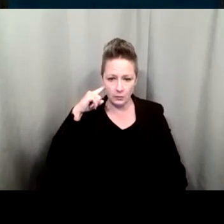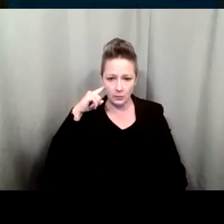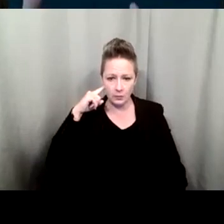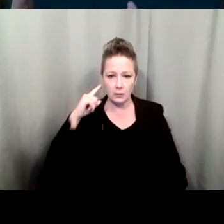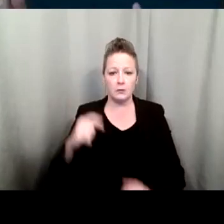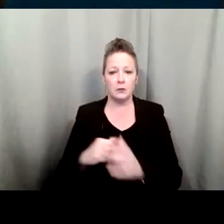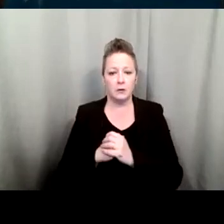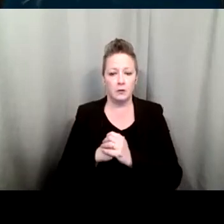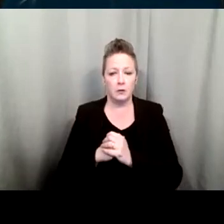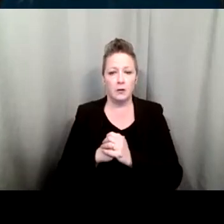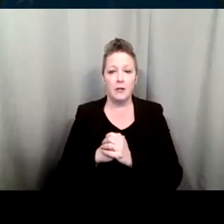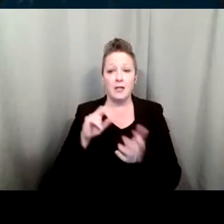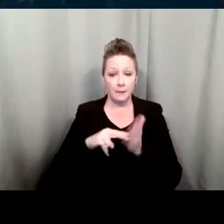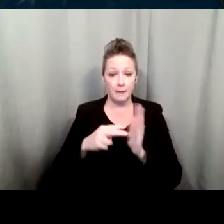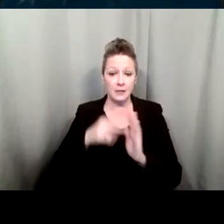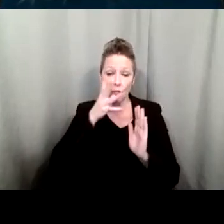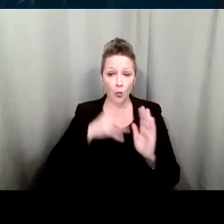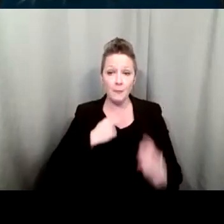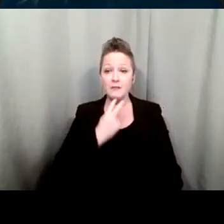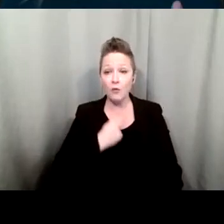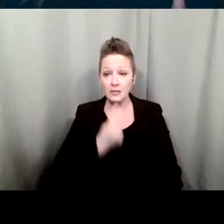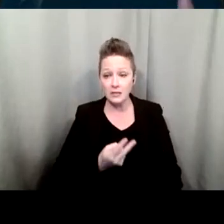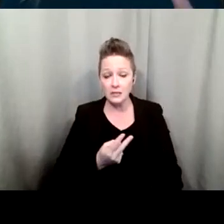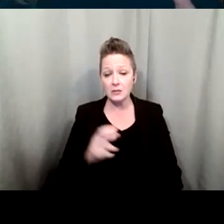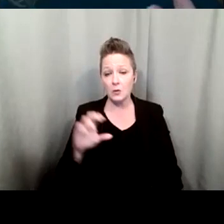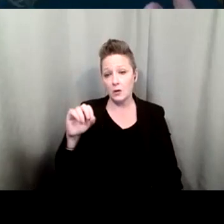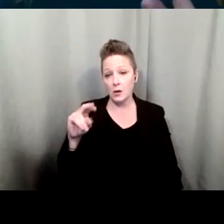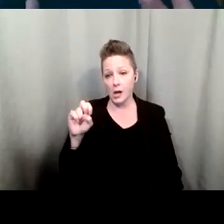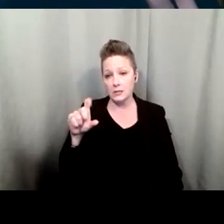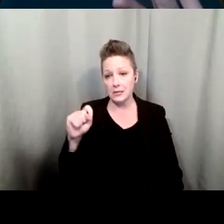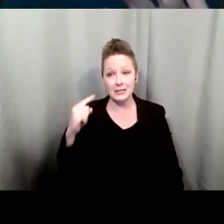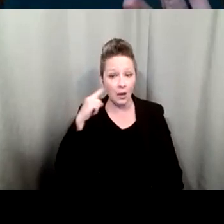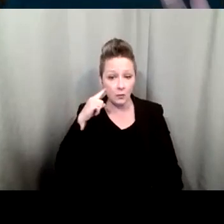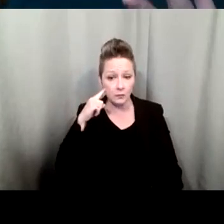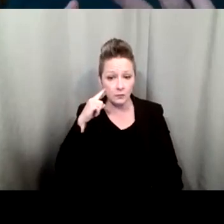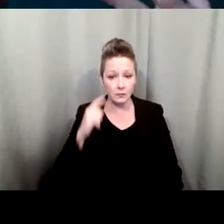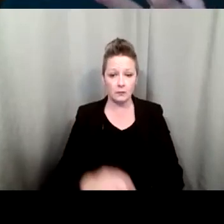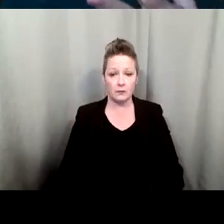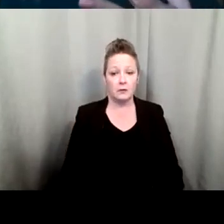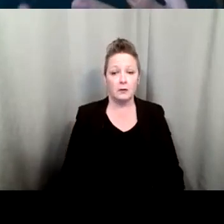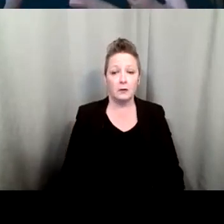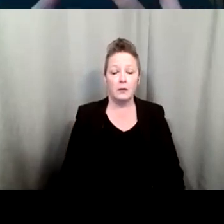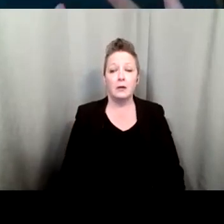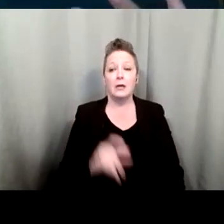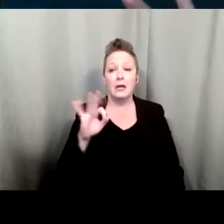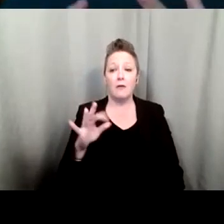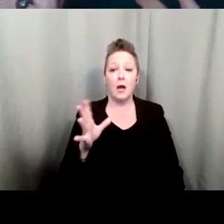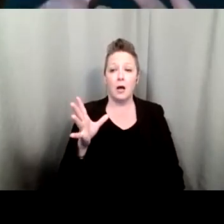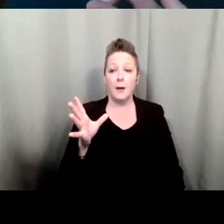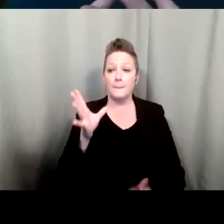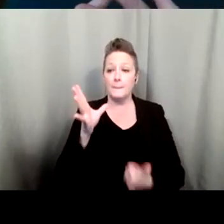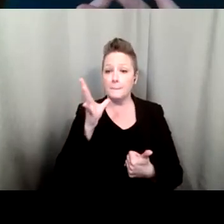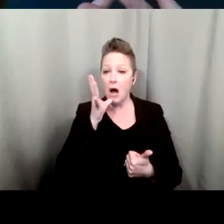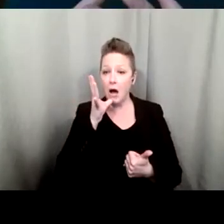it can mean consonant sounds or high frequency so if we said the word ma pop pop pop